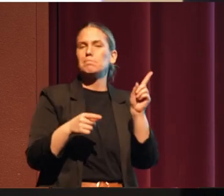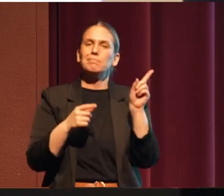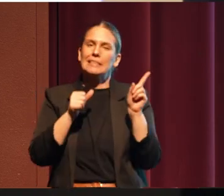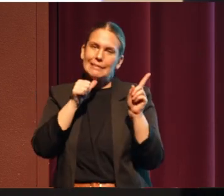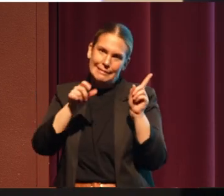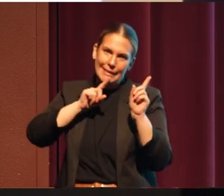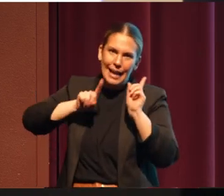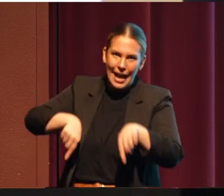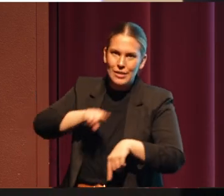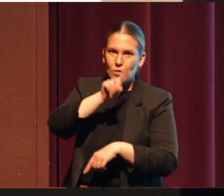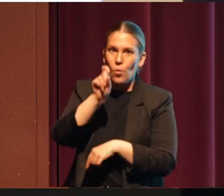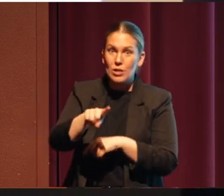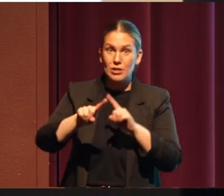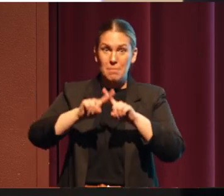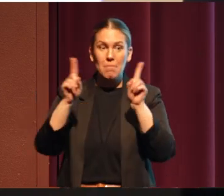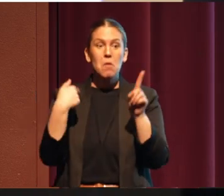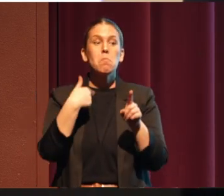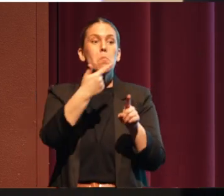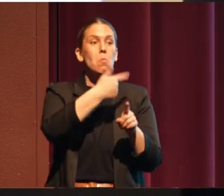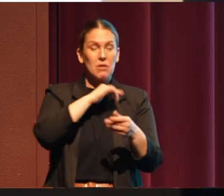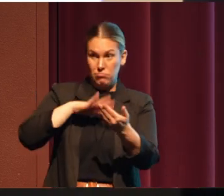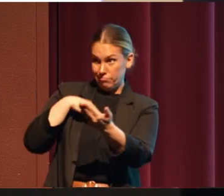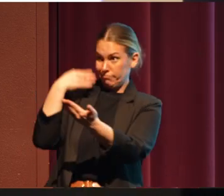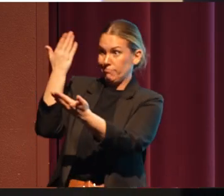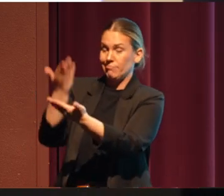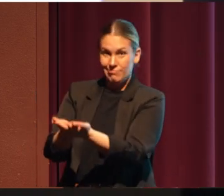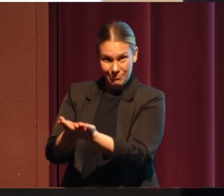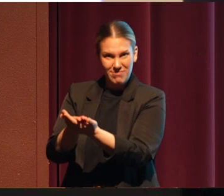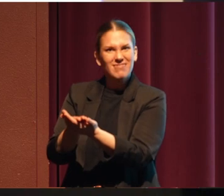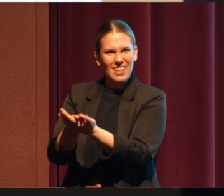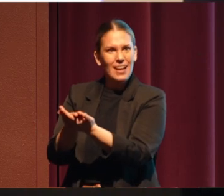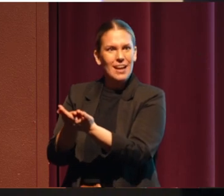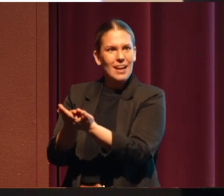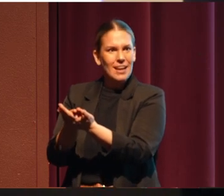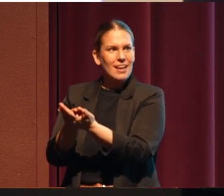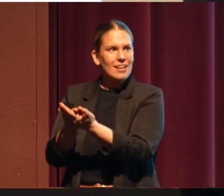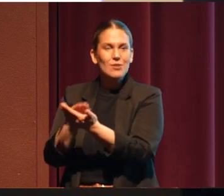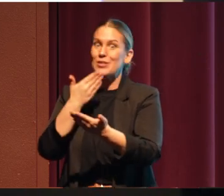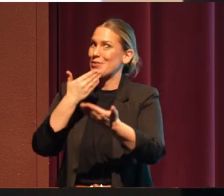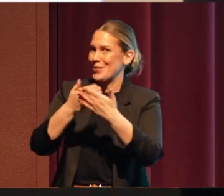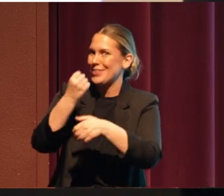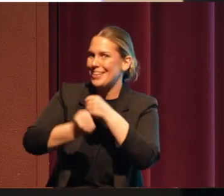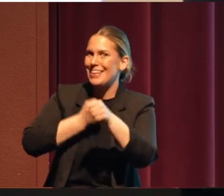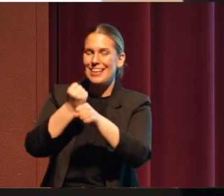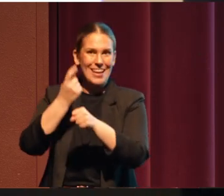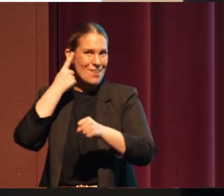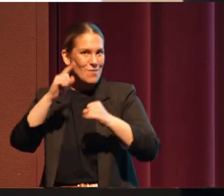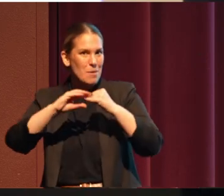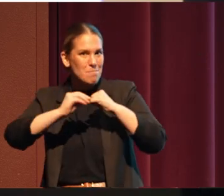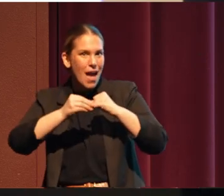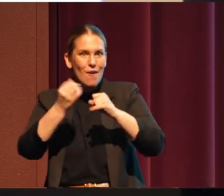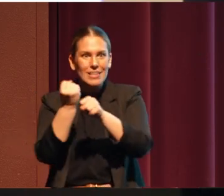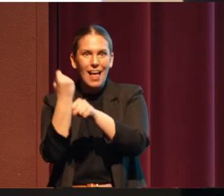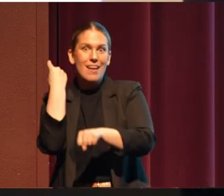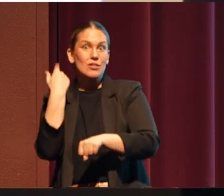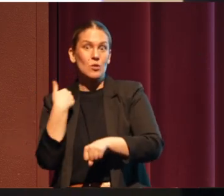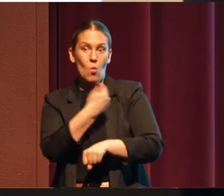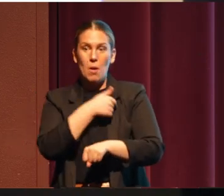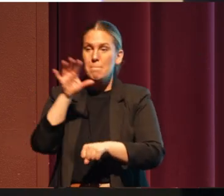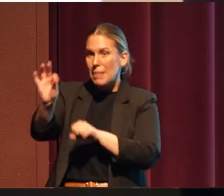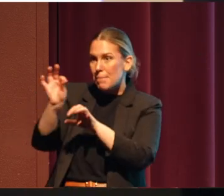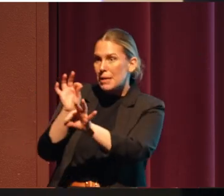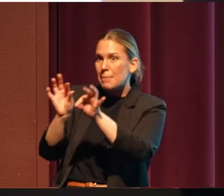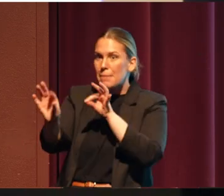question at all. But we get out there and it was a very good year for berries last year. And so we're picking and, you know,